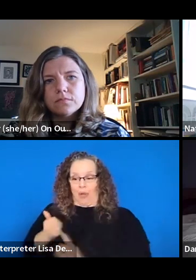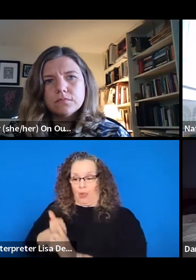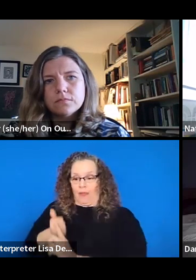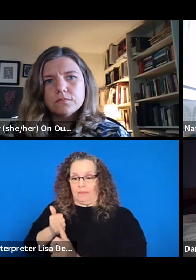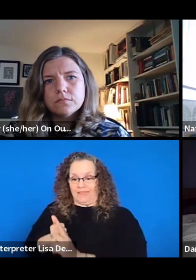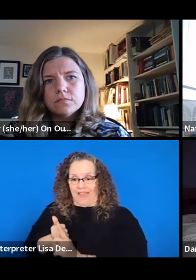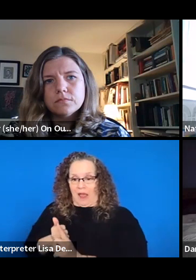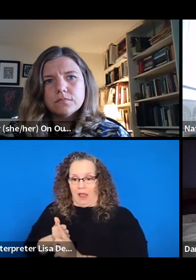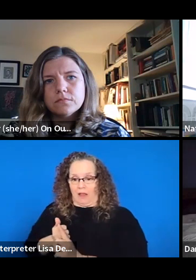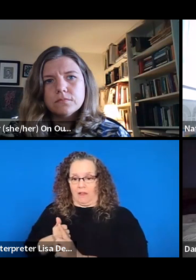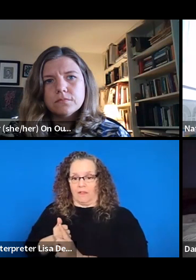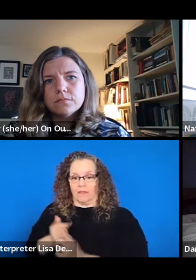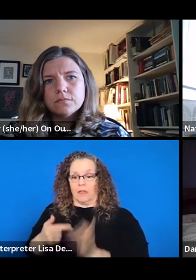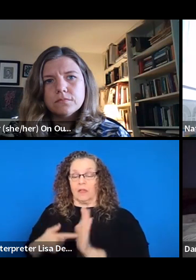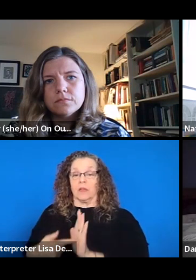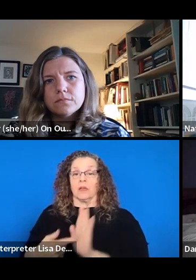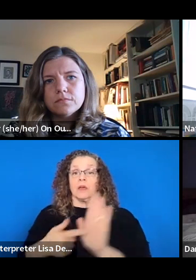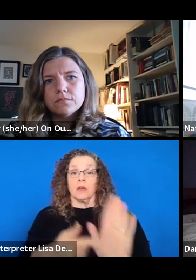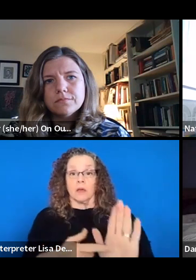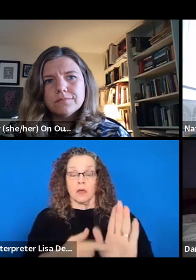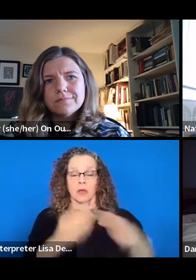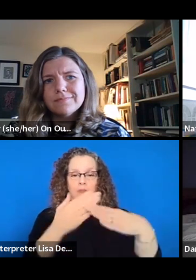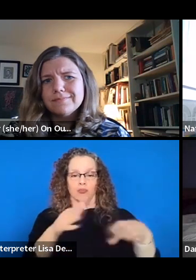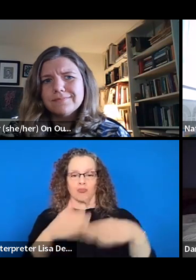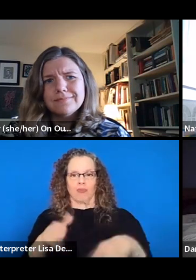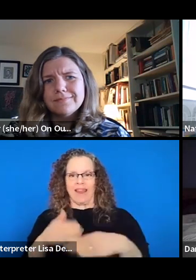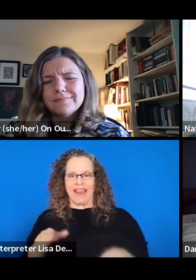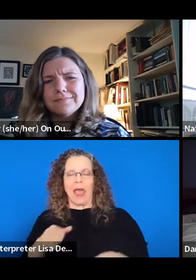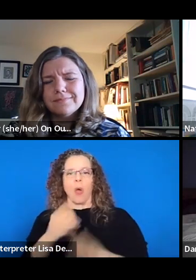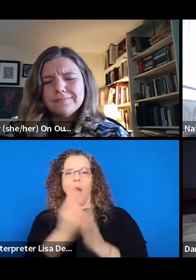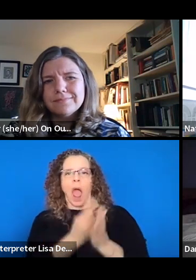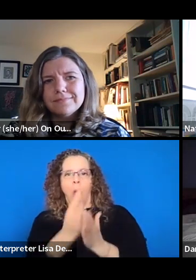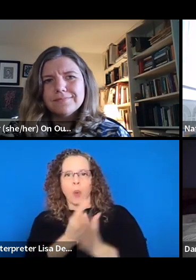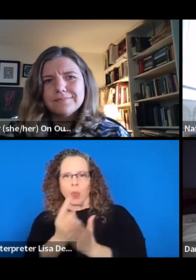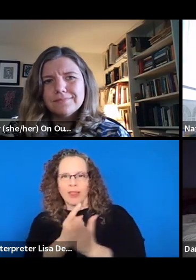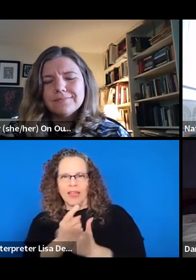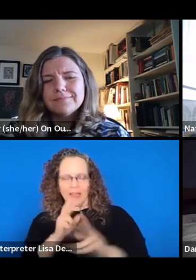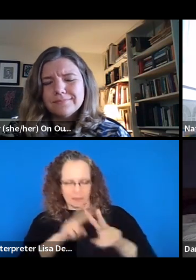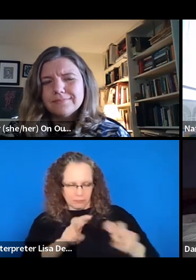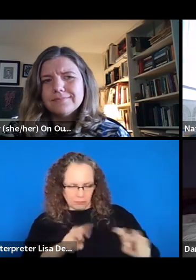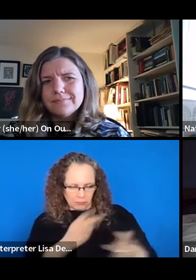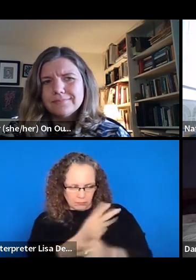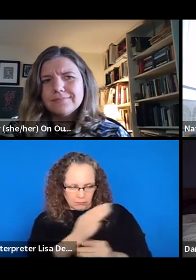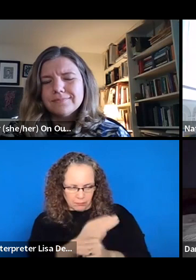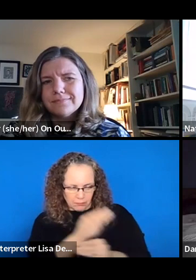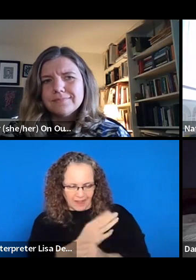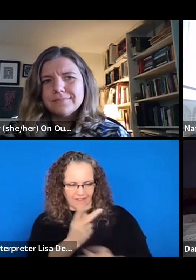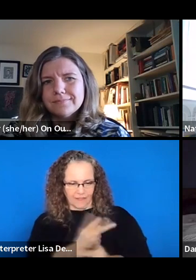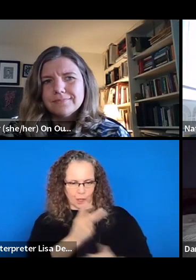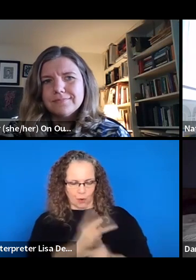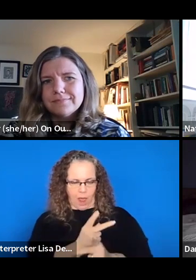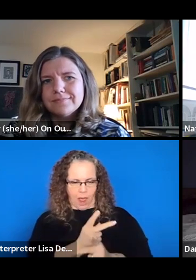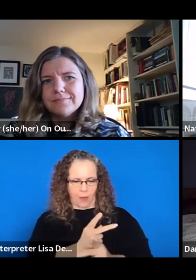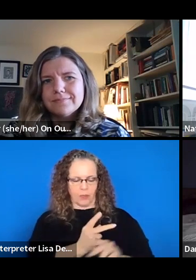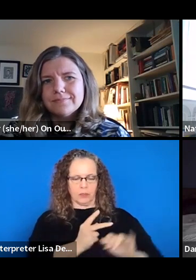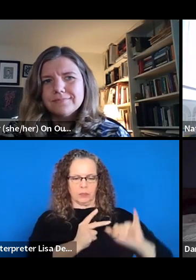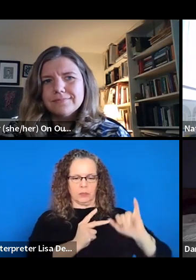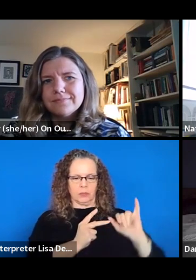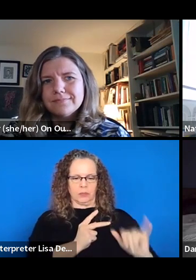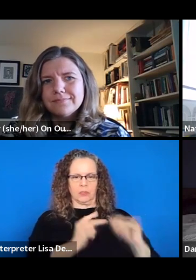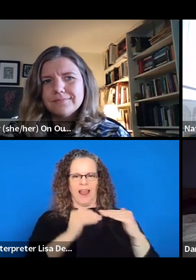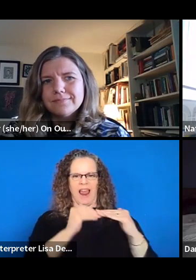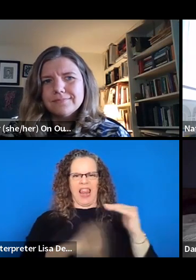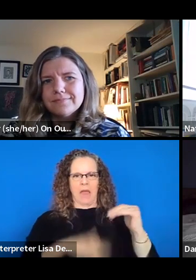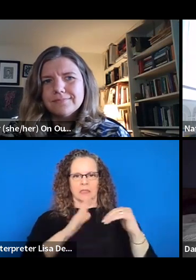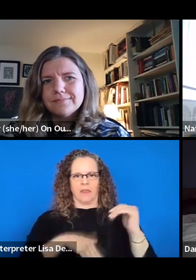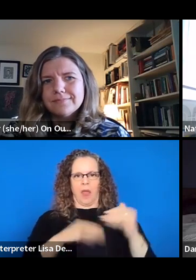fee to an hourly rate, they're making much less hourly than the crew that is working with them. And they're, and they're sort of like, I don't want